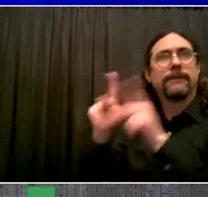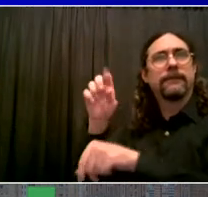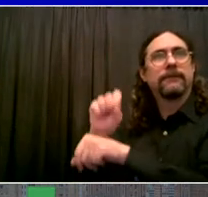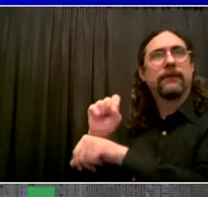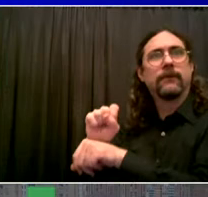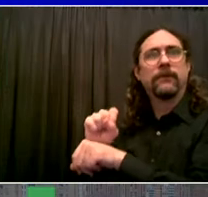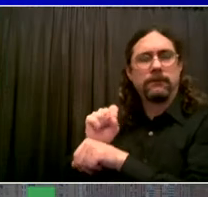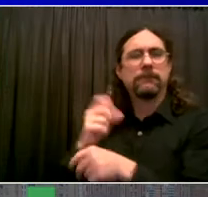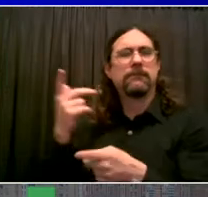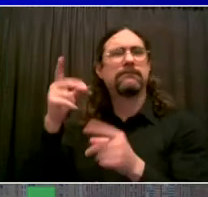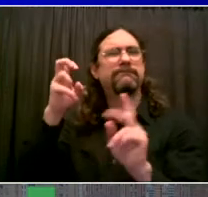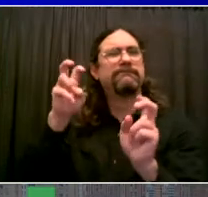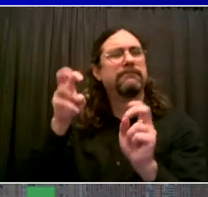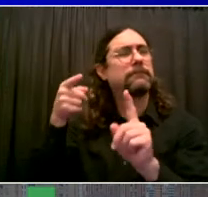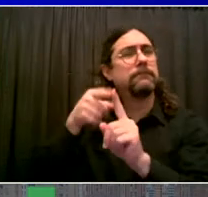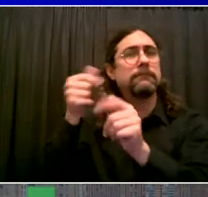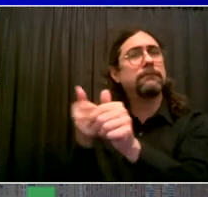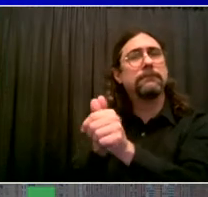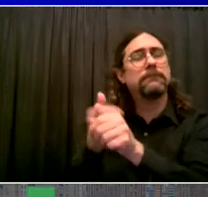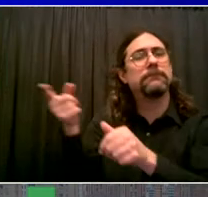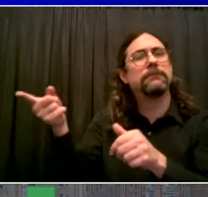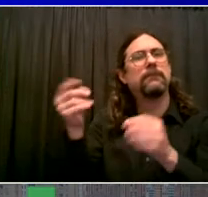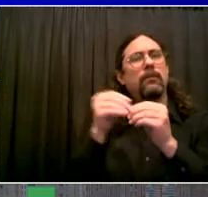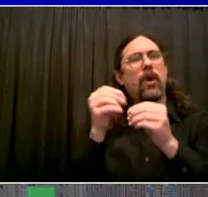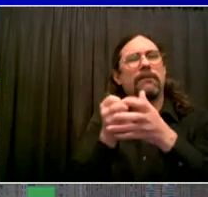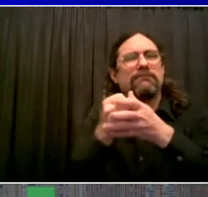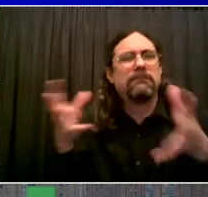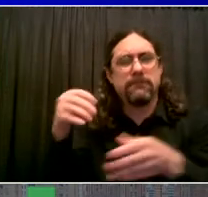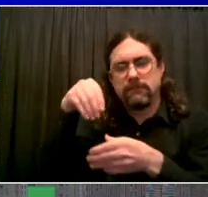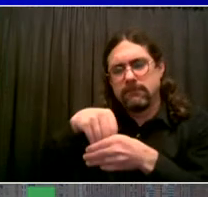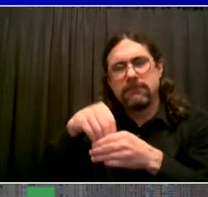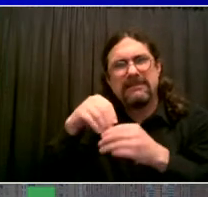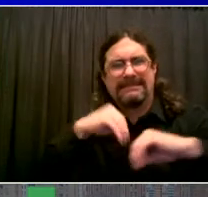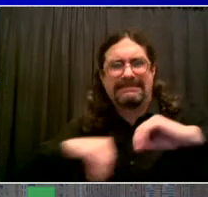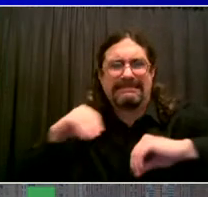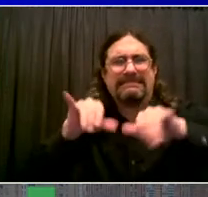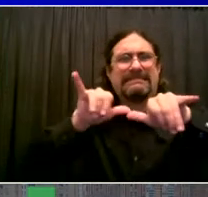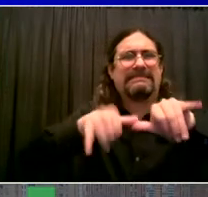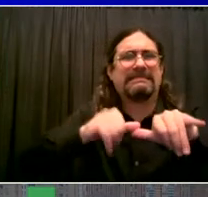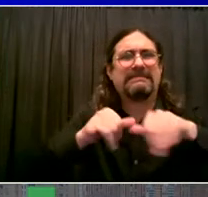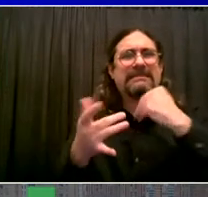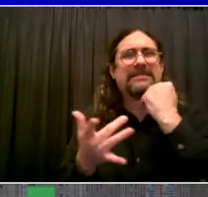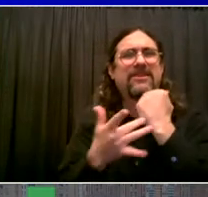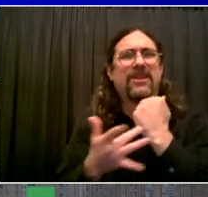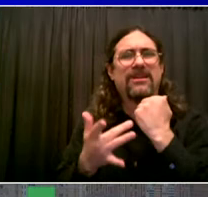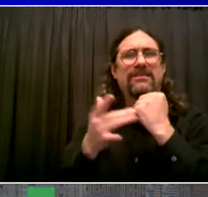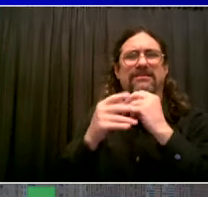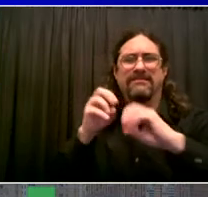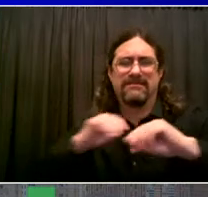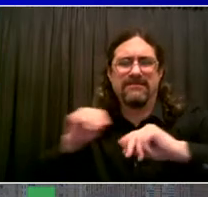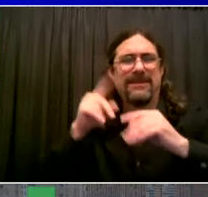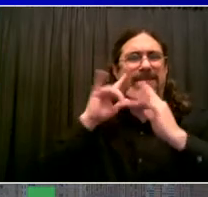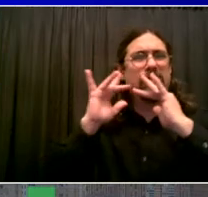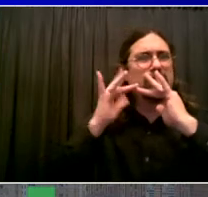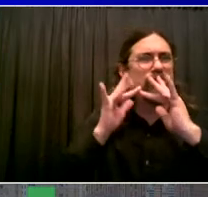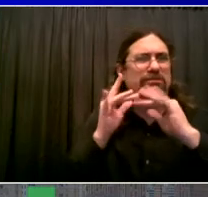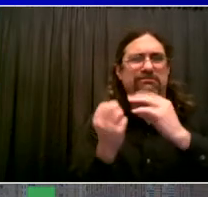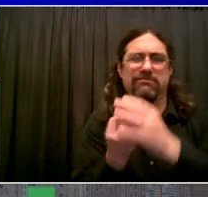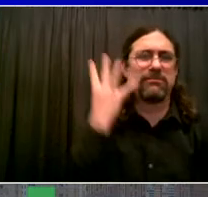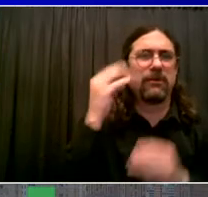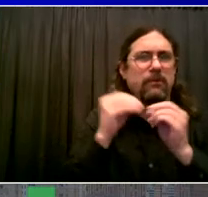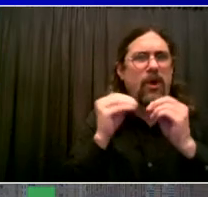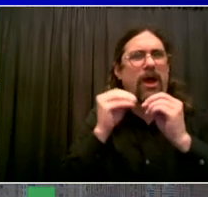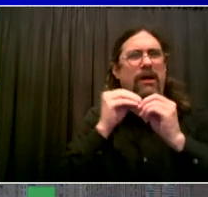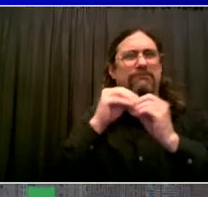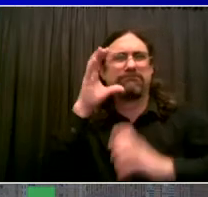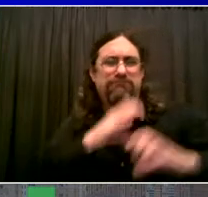forward, make new investments because they know how much talent is here in New York City. And that the future is bright and that the is the place